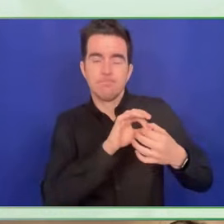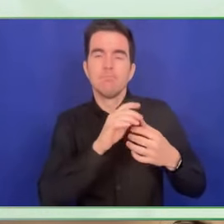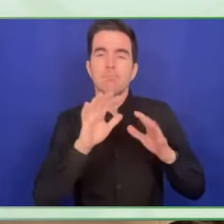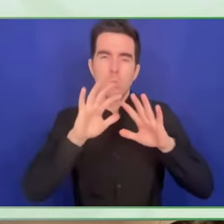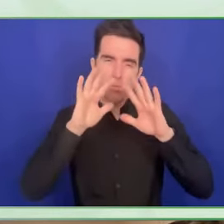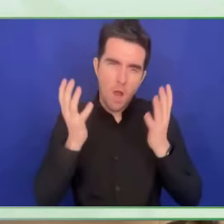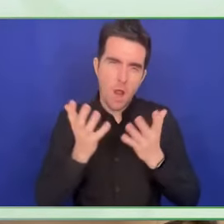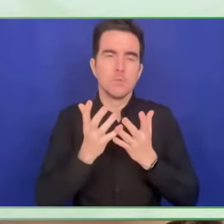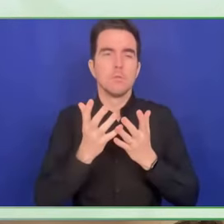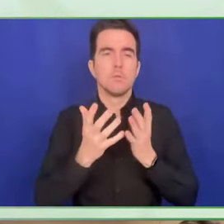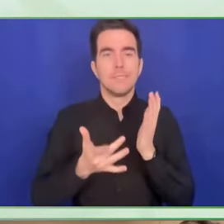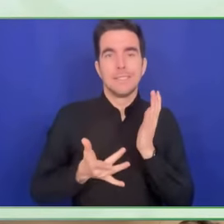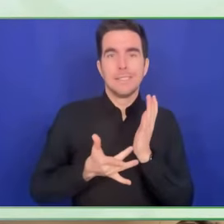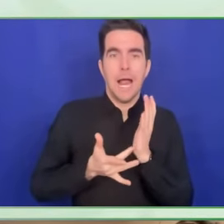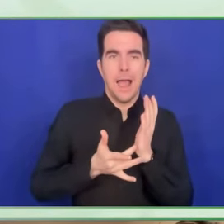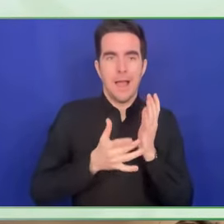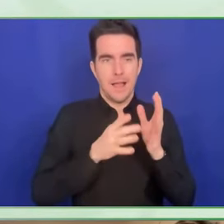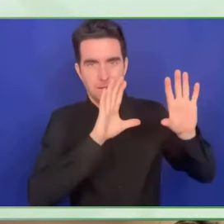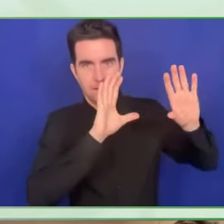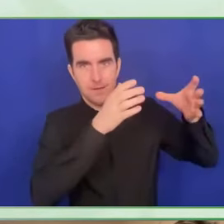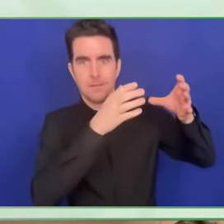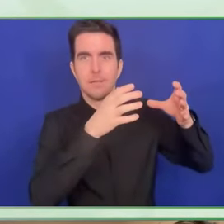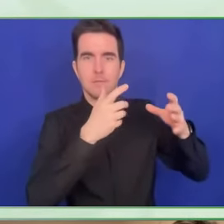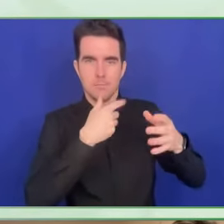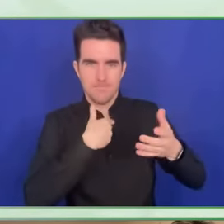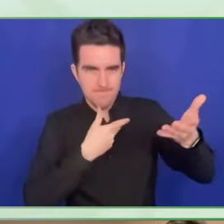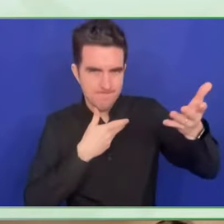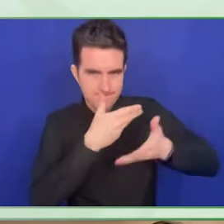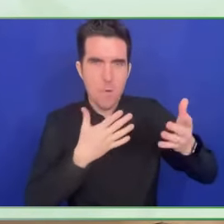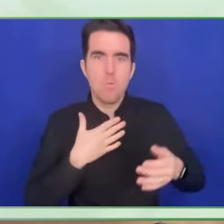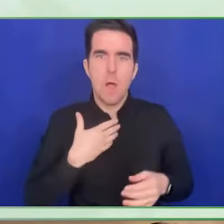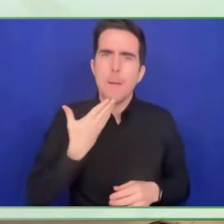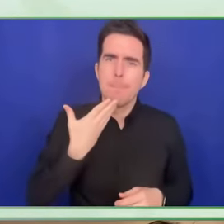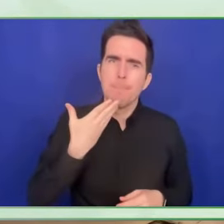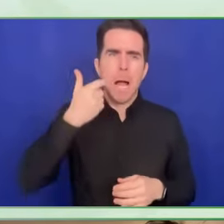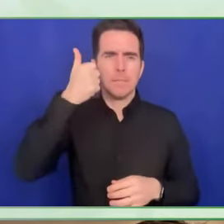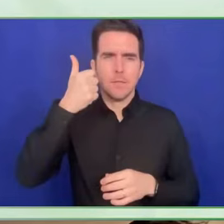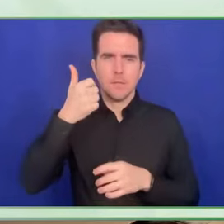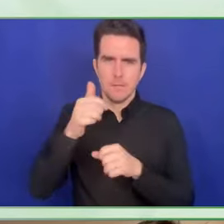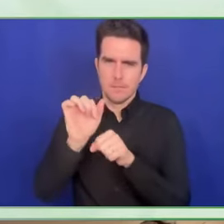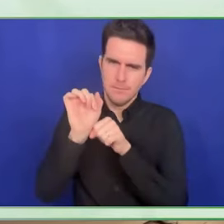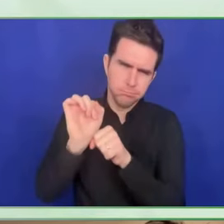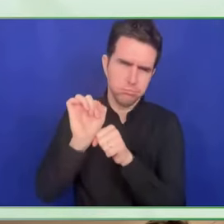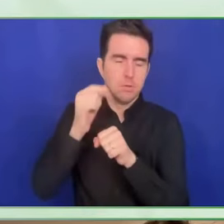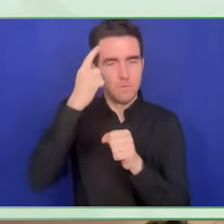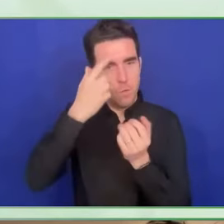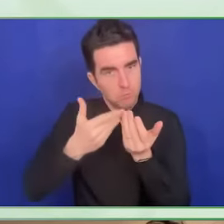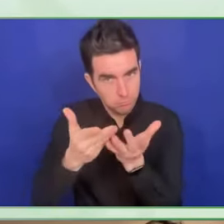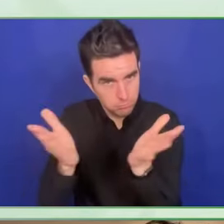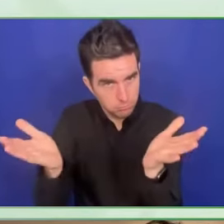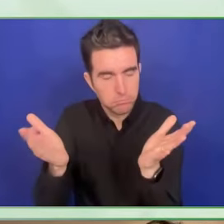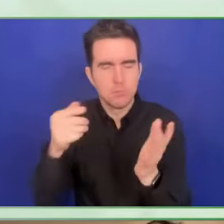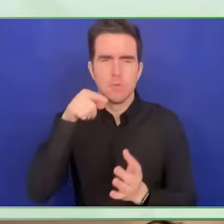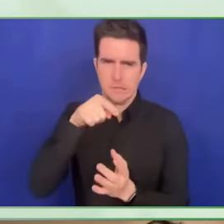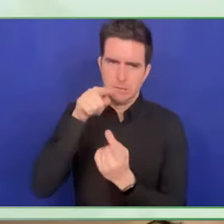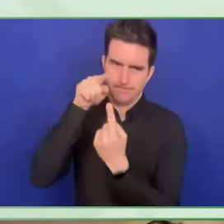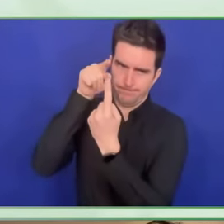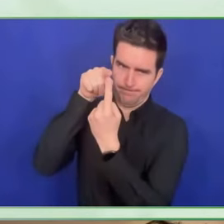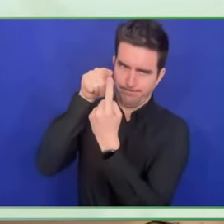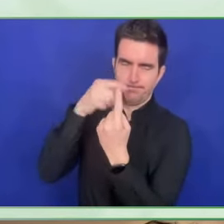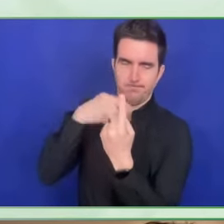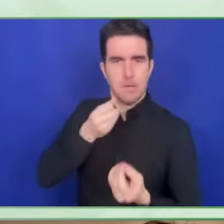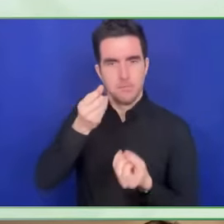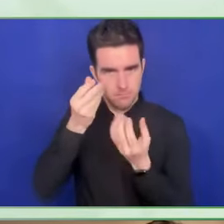From Veritas, gave a brief introduction. Hello. Specialised in biometrics authentication